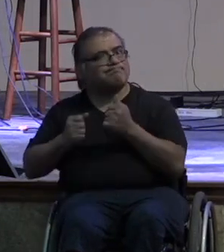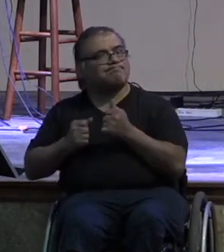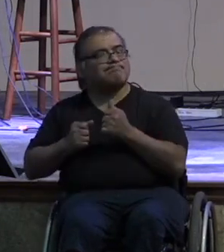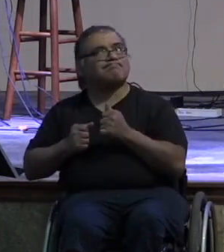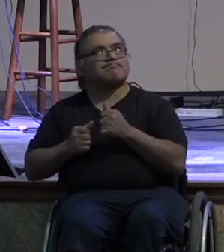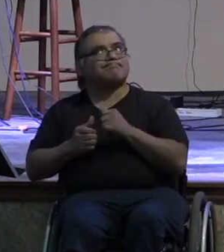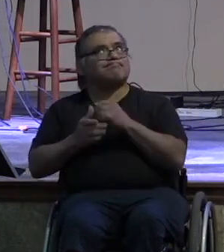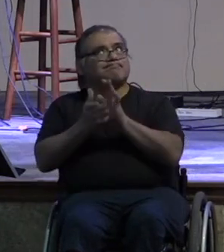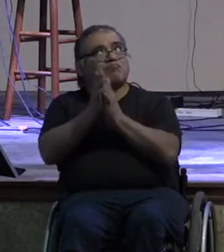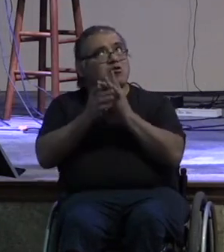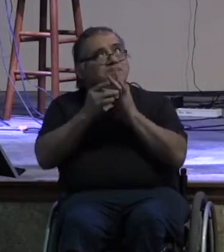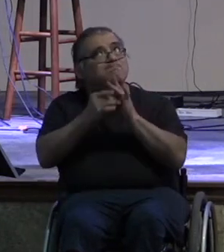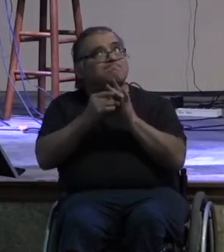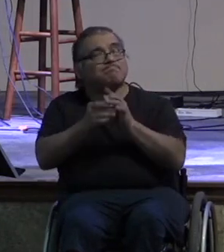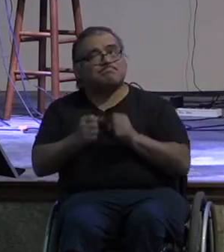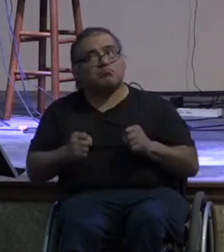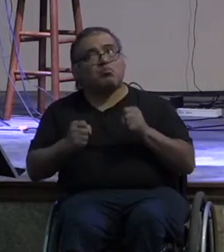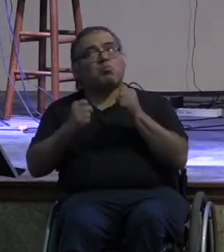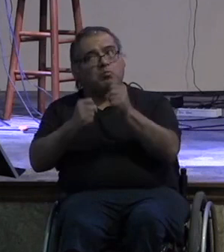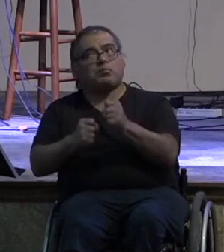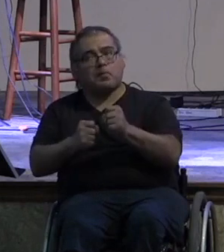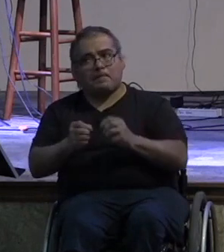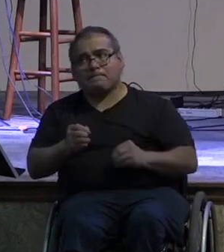grow closer with god and walk closer and step with him